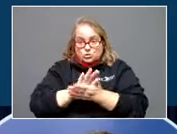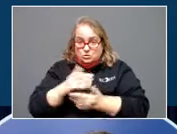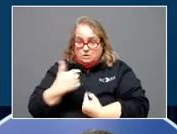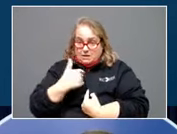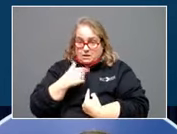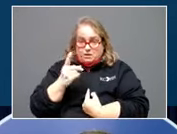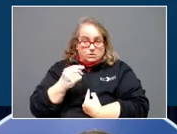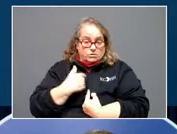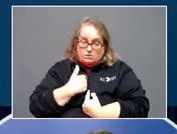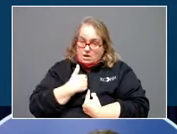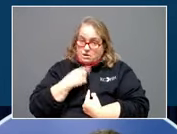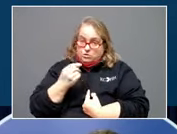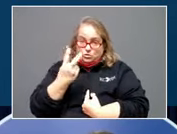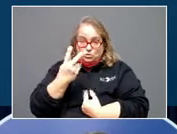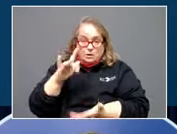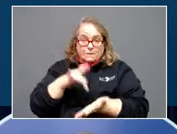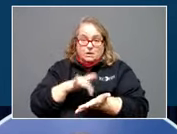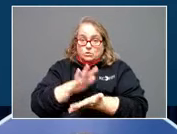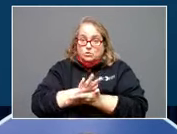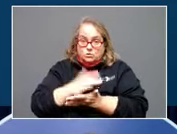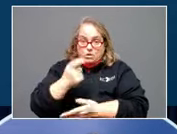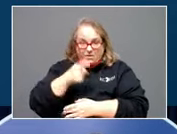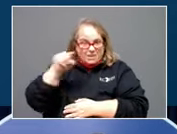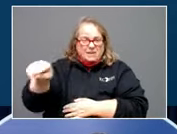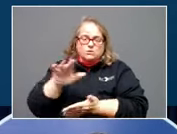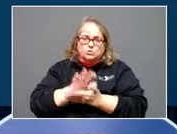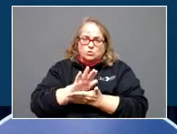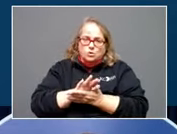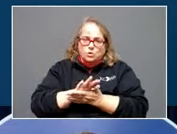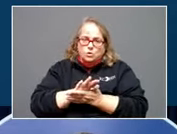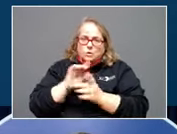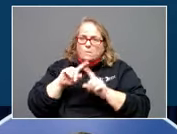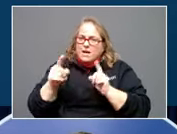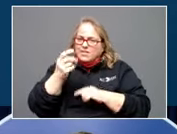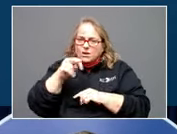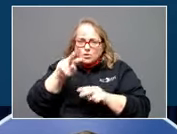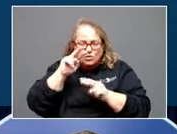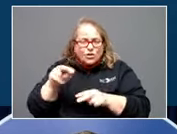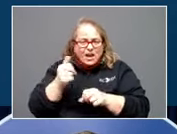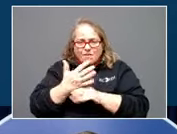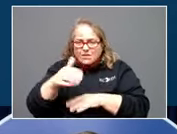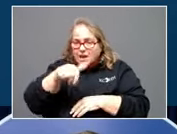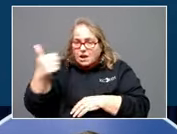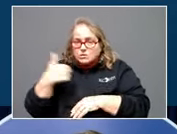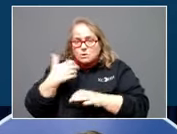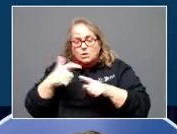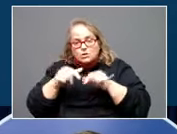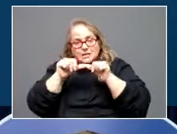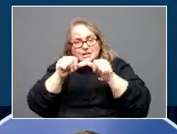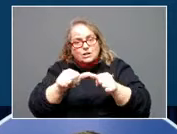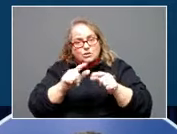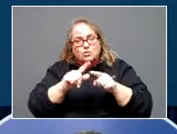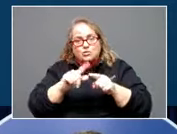schoolers. Especially when you have middle schoolers, you want them in school. But then you look at everything else that we want to continue to be able to do